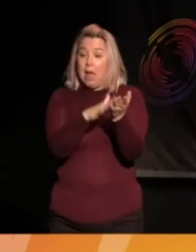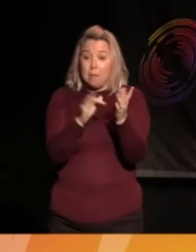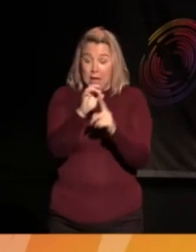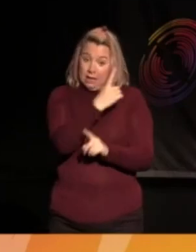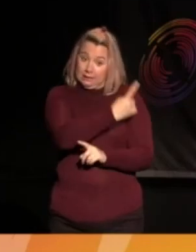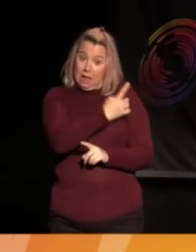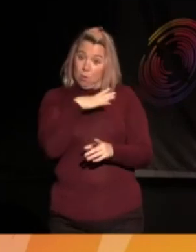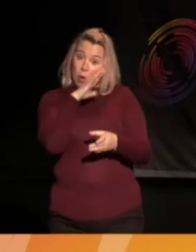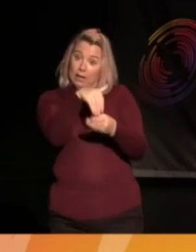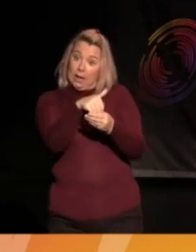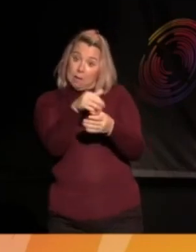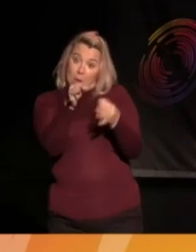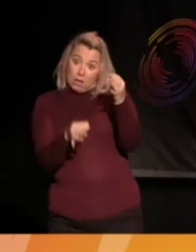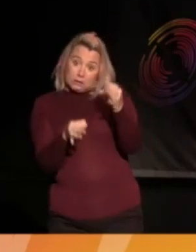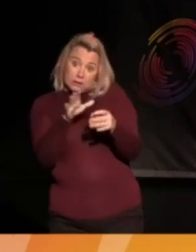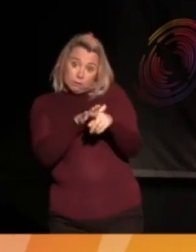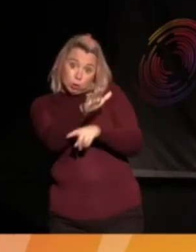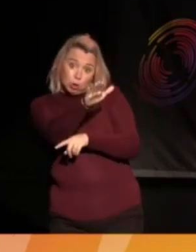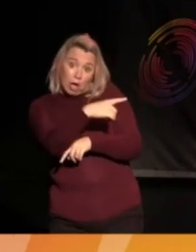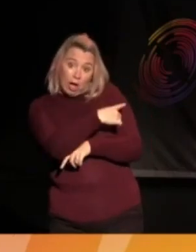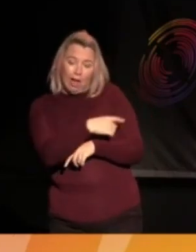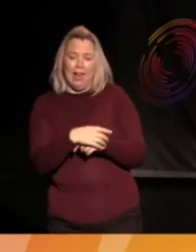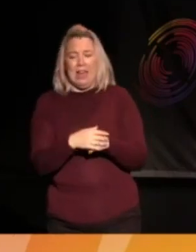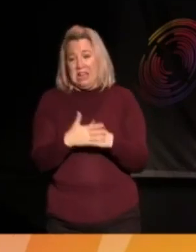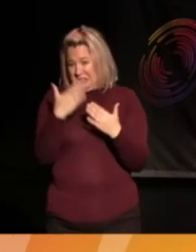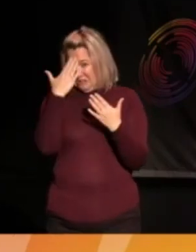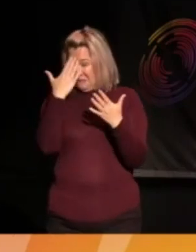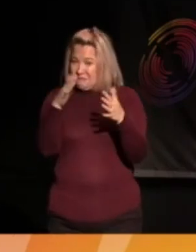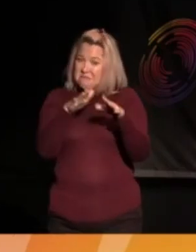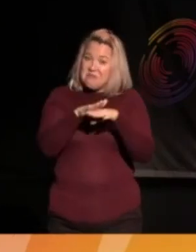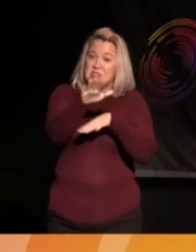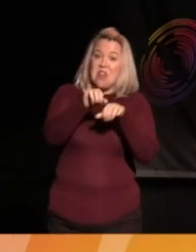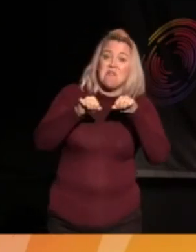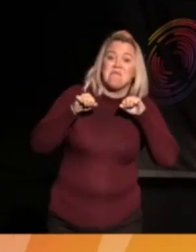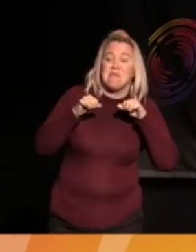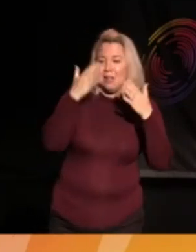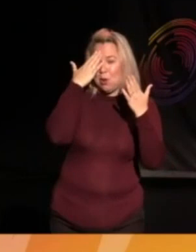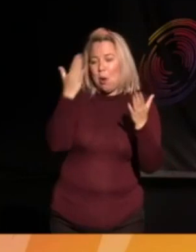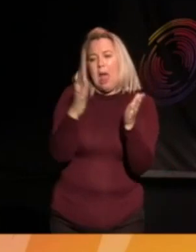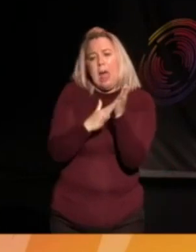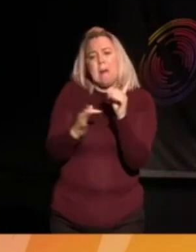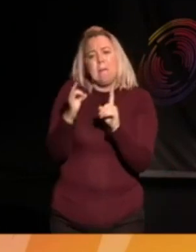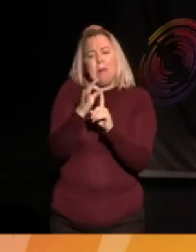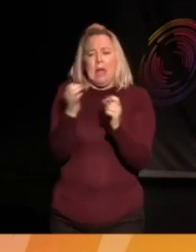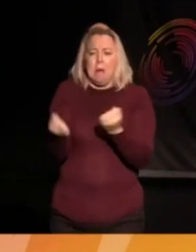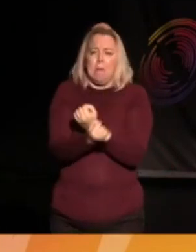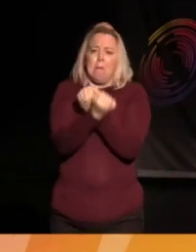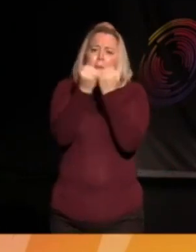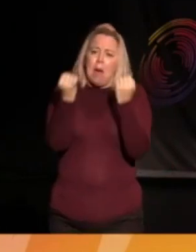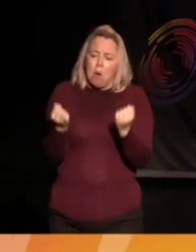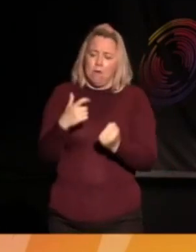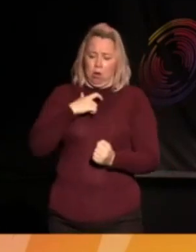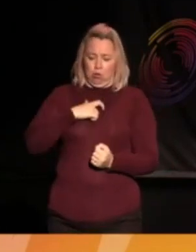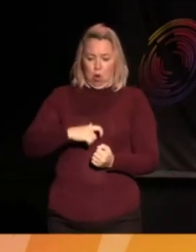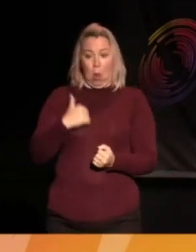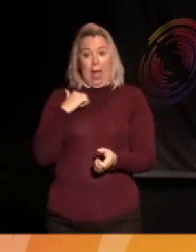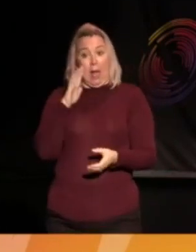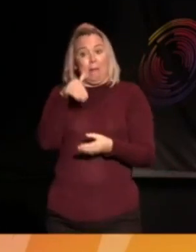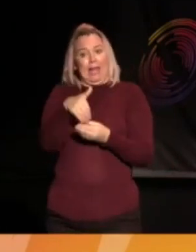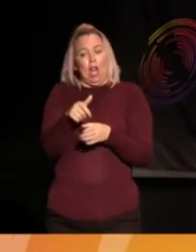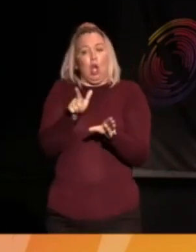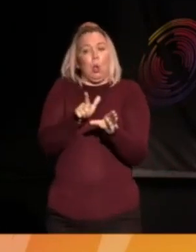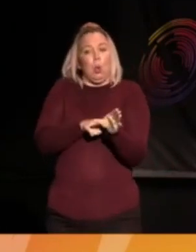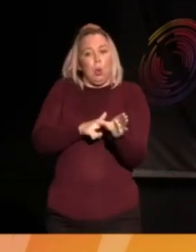politics as well? It's always that what if in the future. think being an MP is such a powerful role. And through being a youth MP, I've had so many amazing